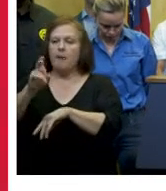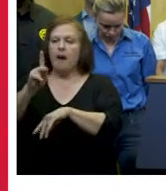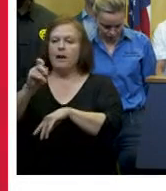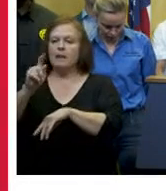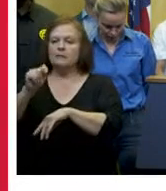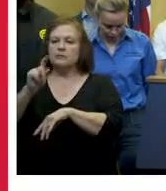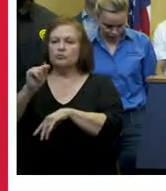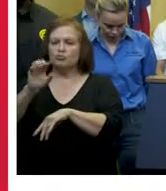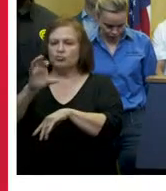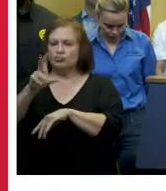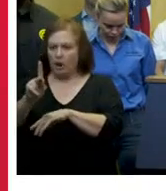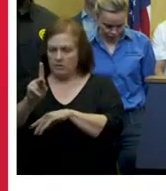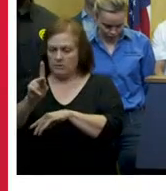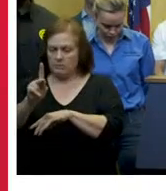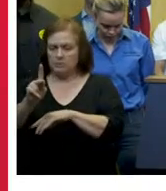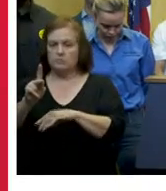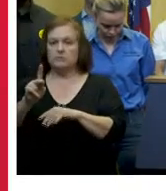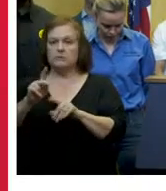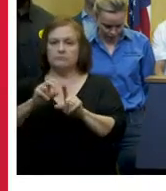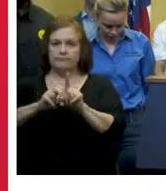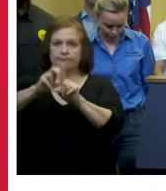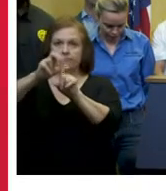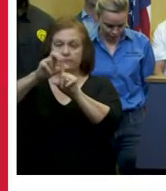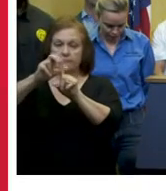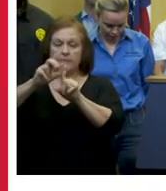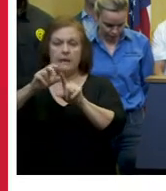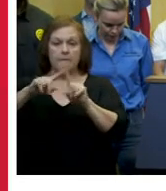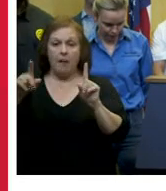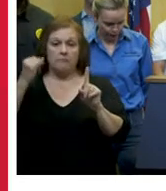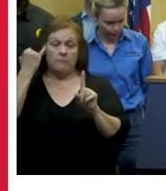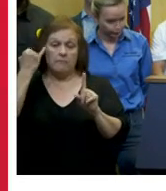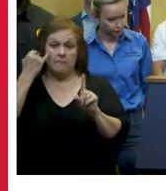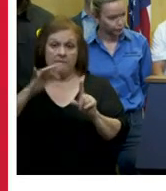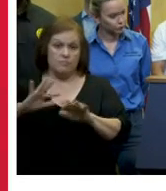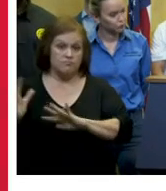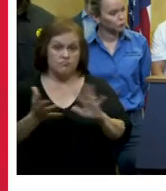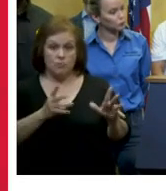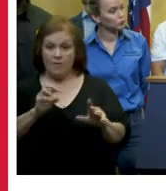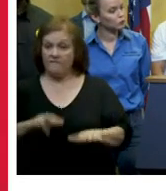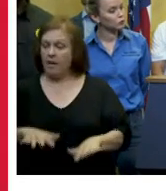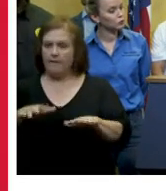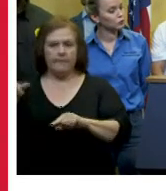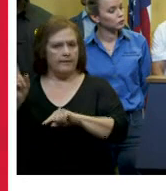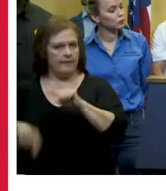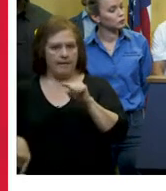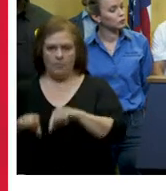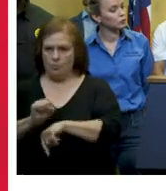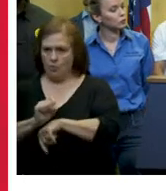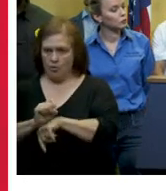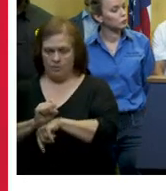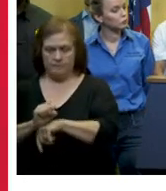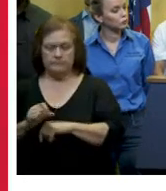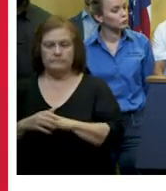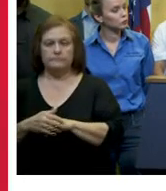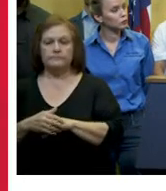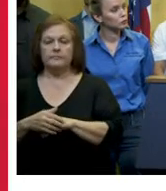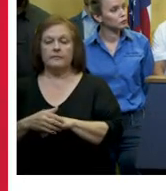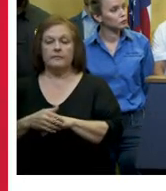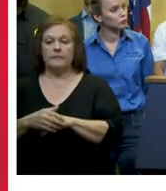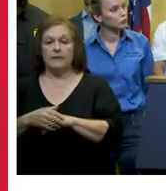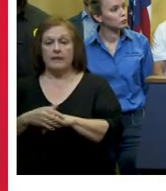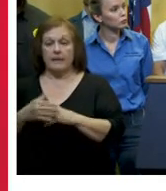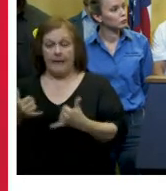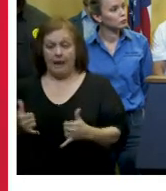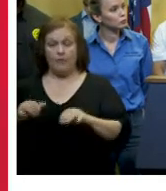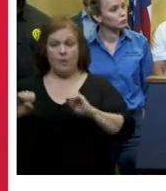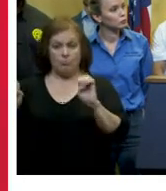safely completed while winds exceed 30 miles per hour or there's street flooding i also want the public to know due to the state of emergency